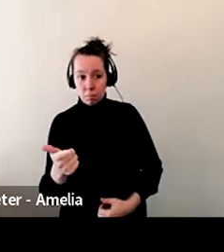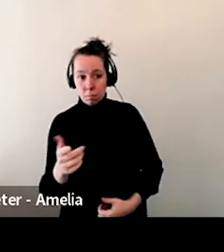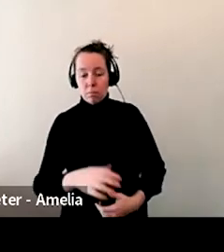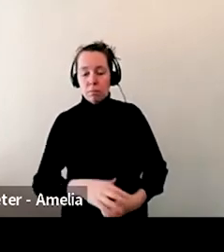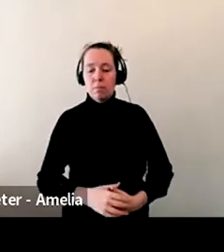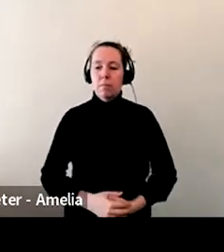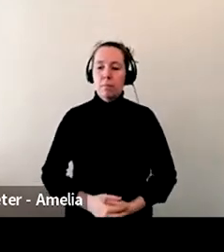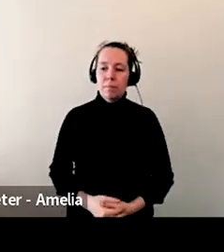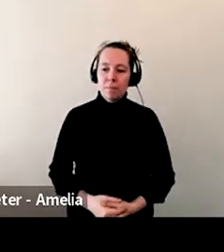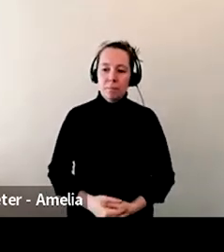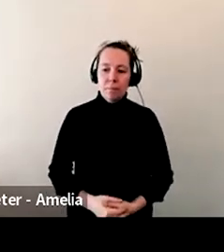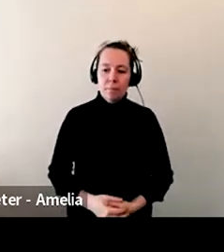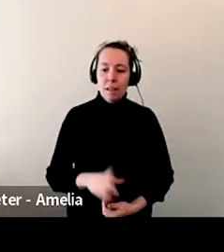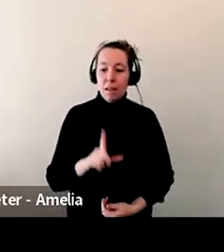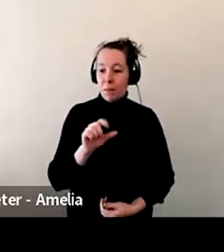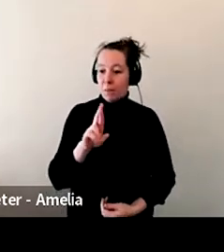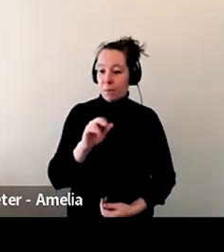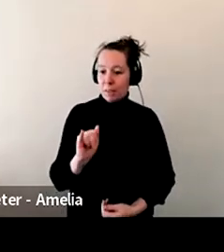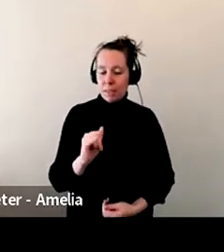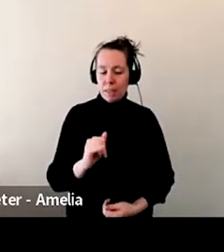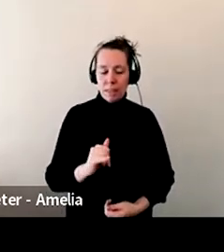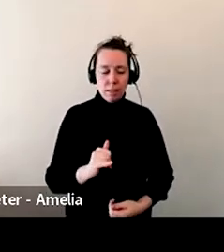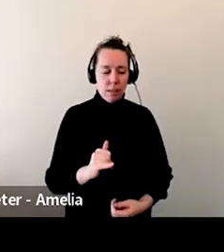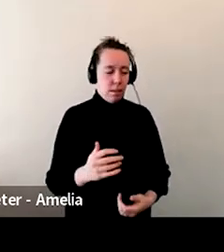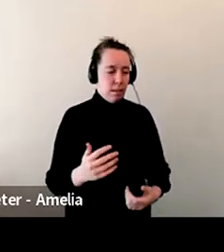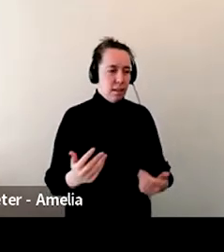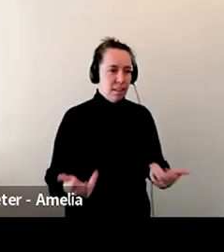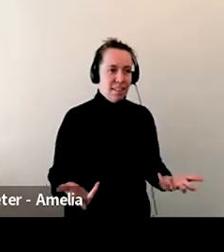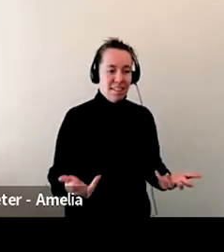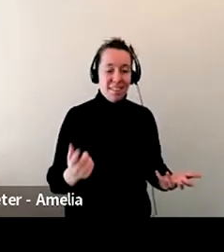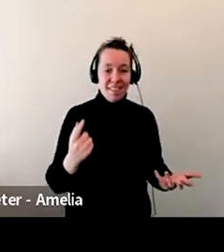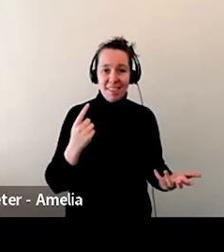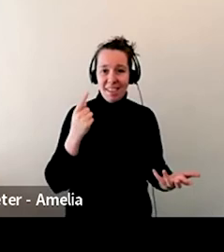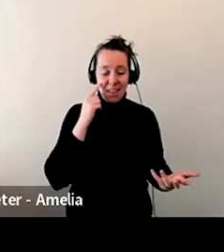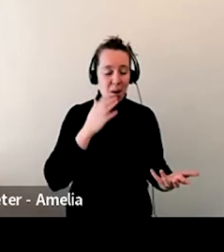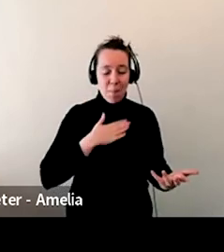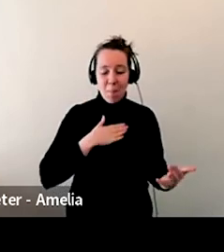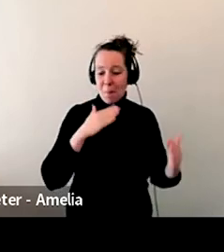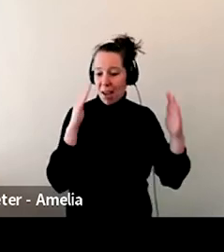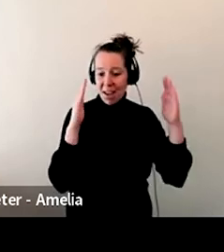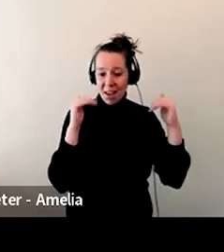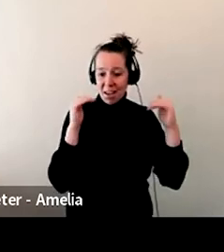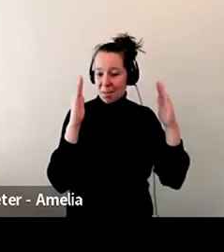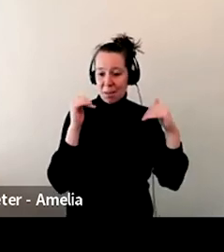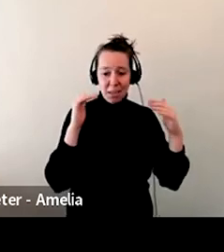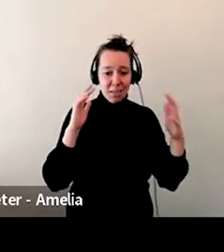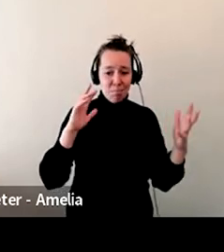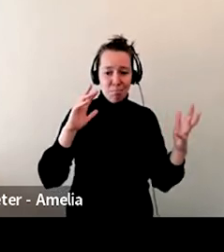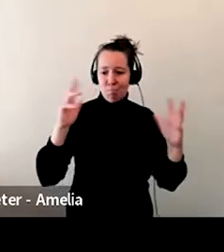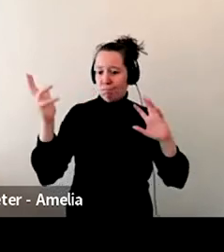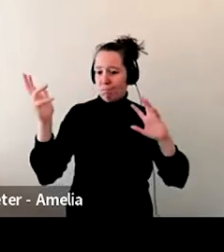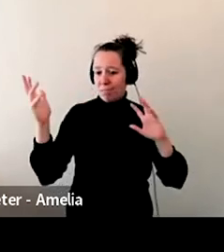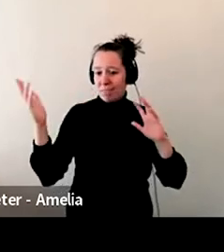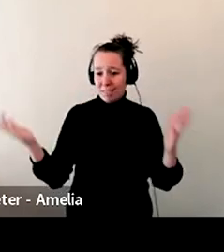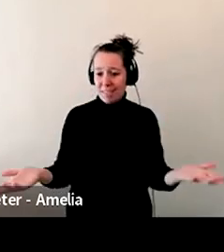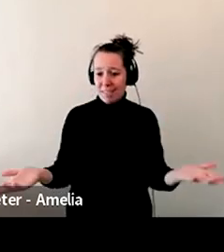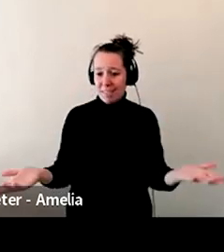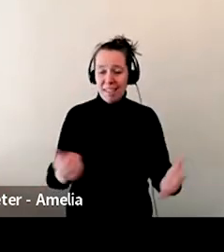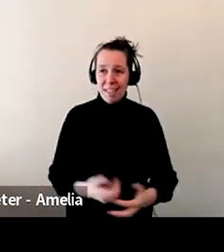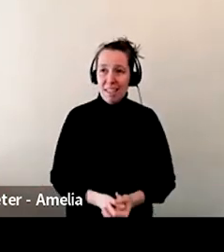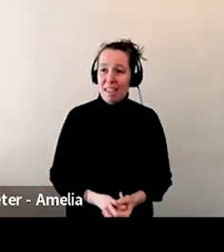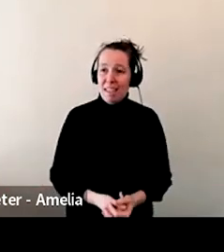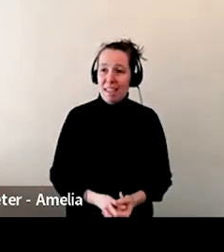I don't think anything is what I expected it to be. Um, I, you know, I, I